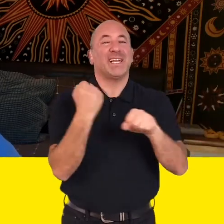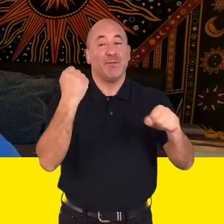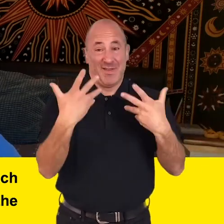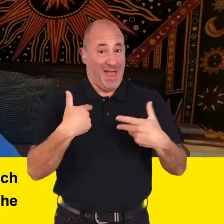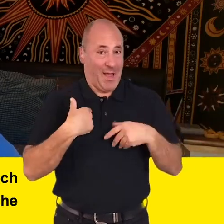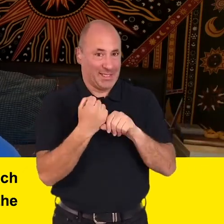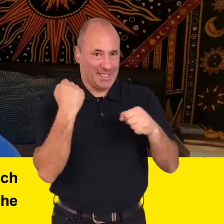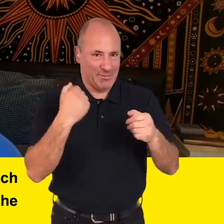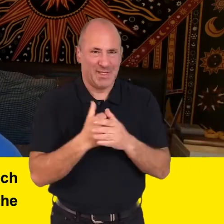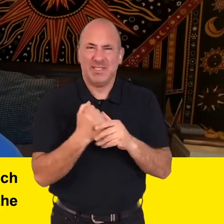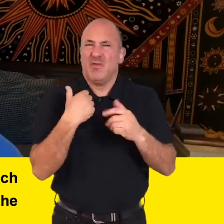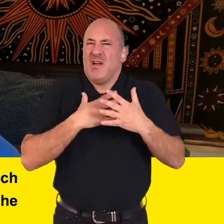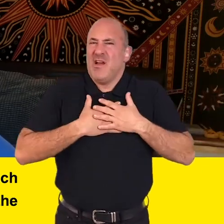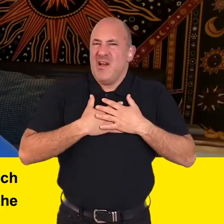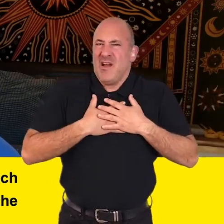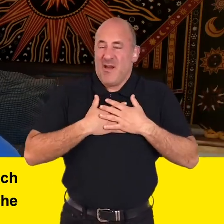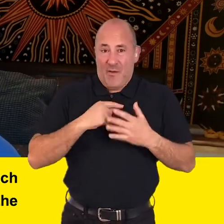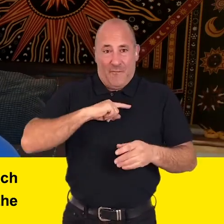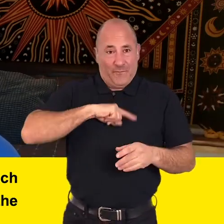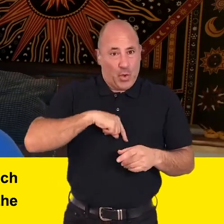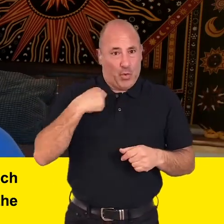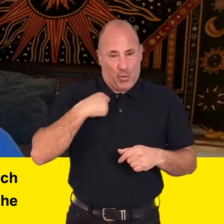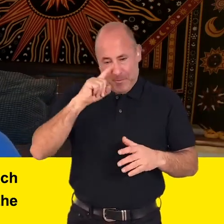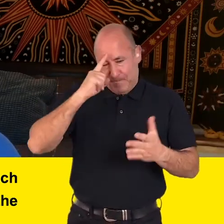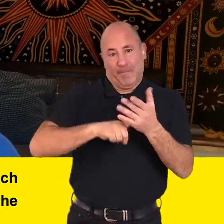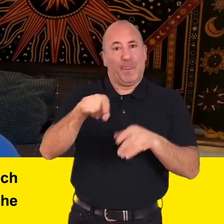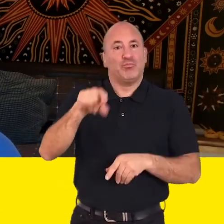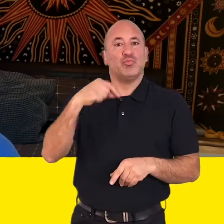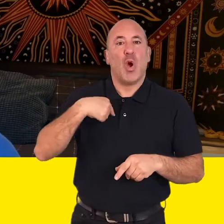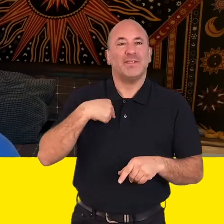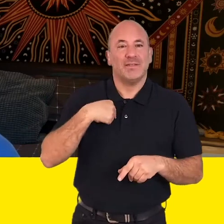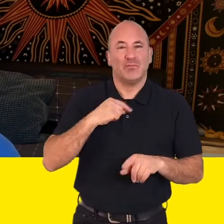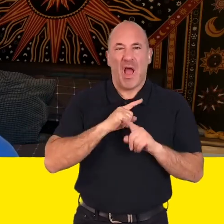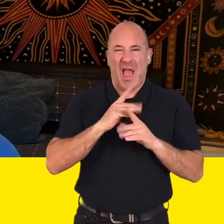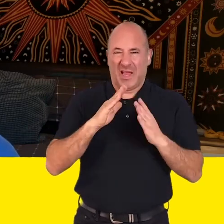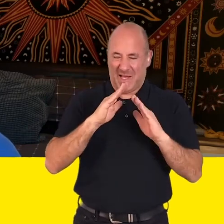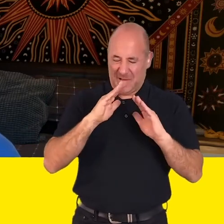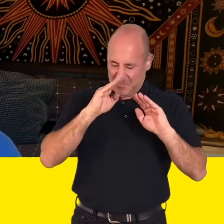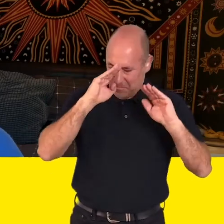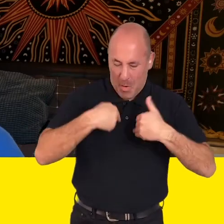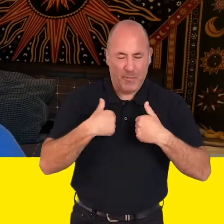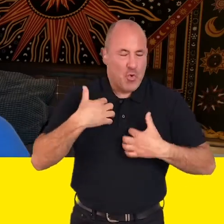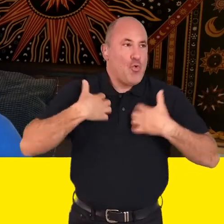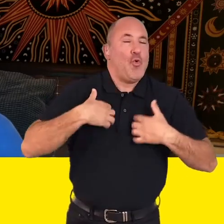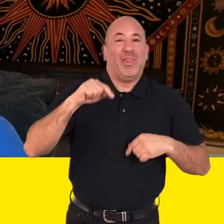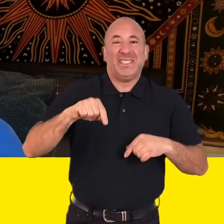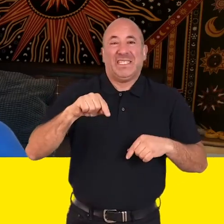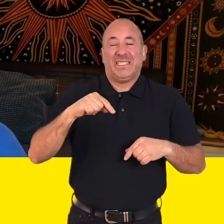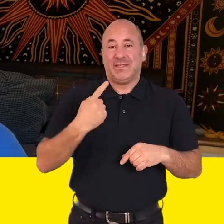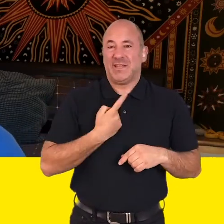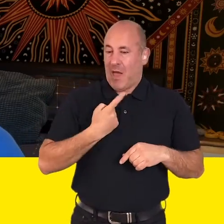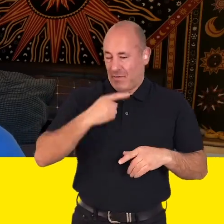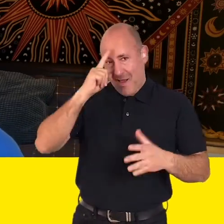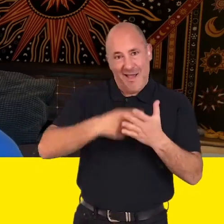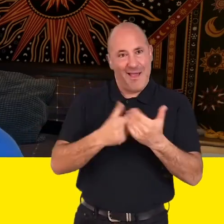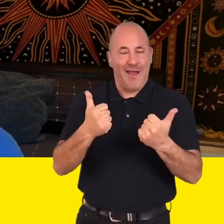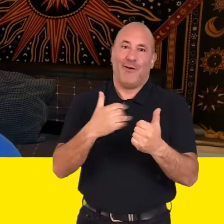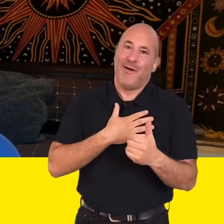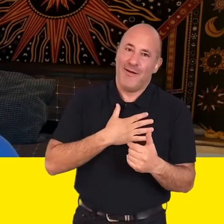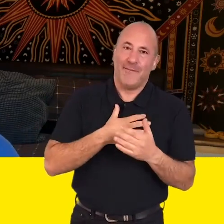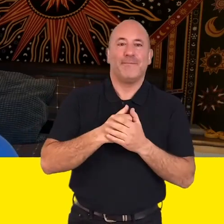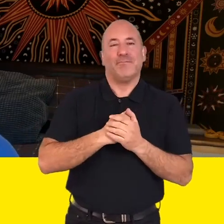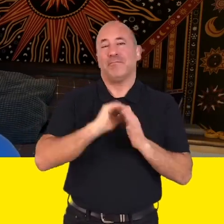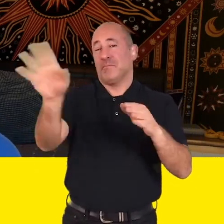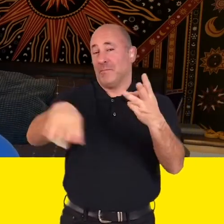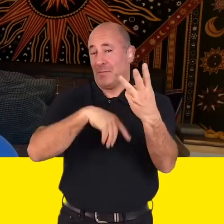currently studying now. I love my degree so much and I'm so glad that I made the choice that I did for myself and went for something that I'm really passionate about.